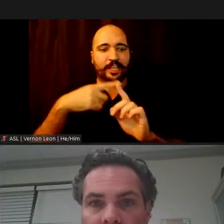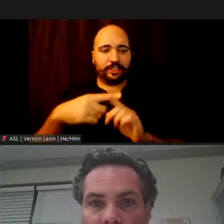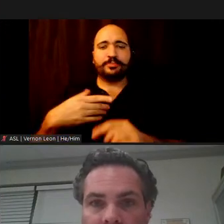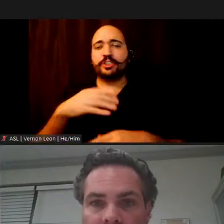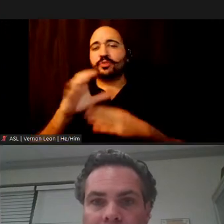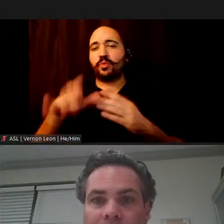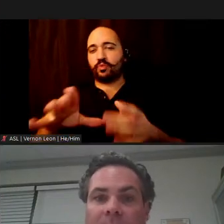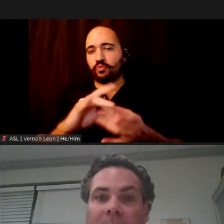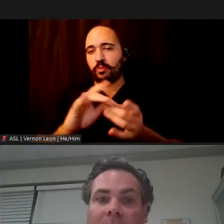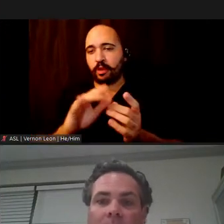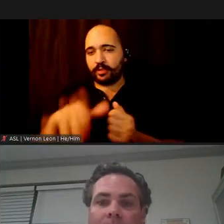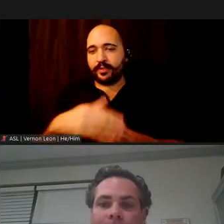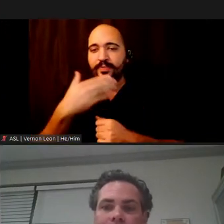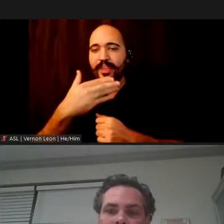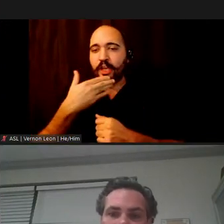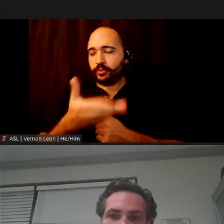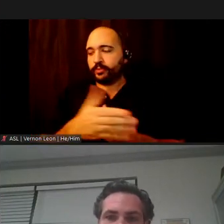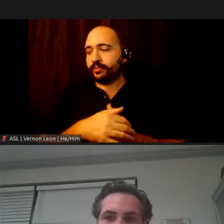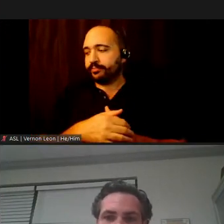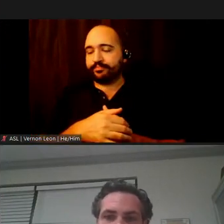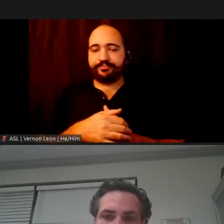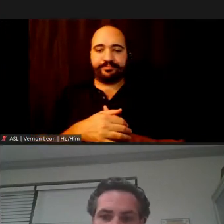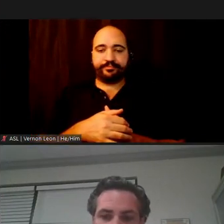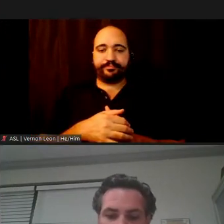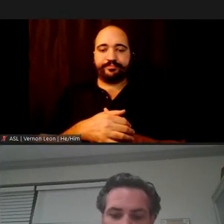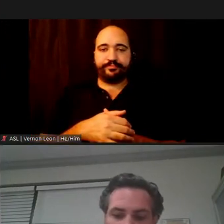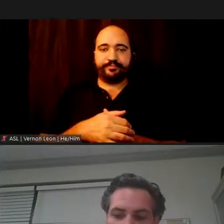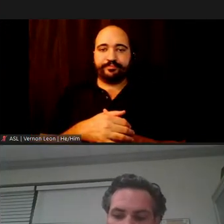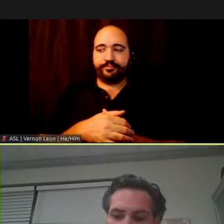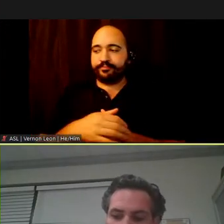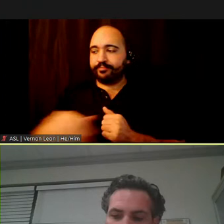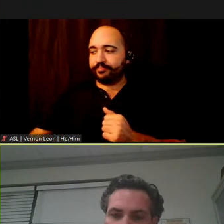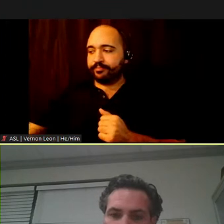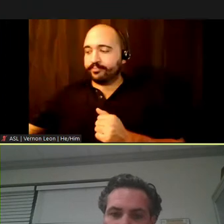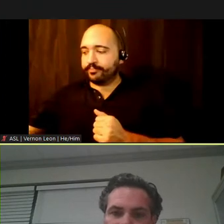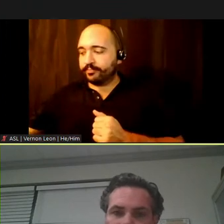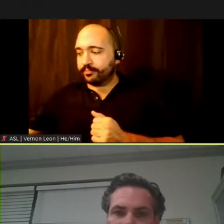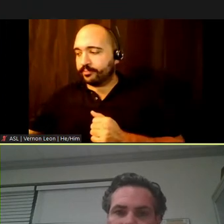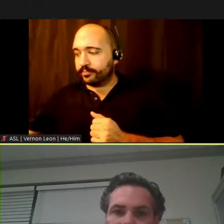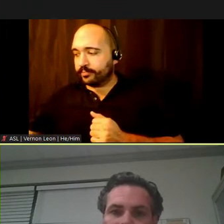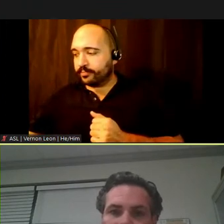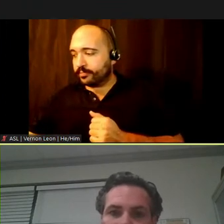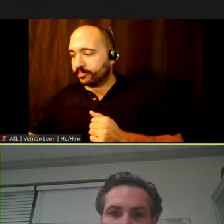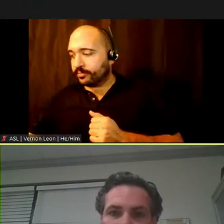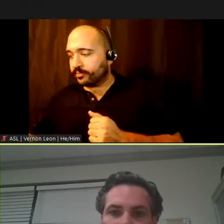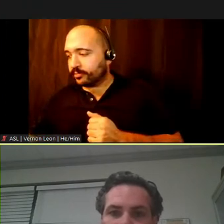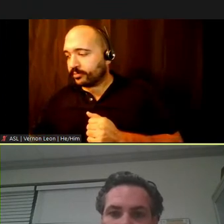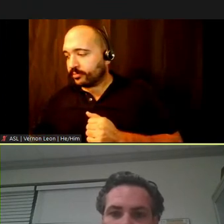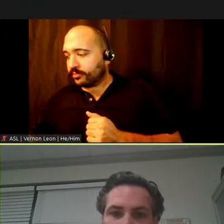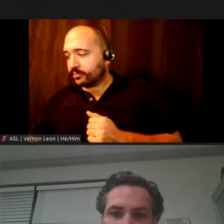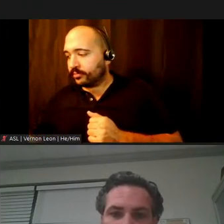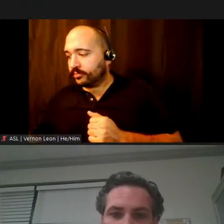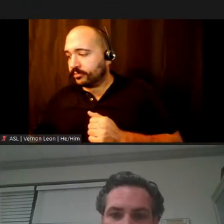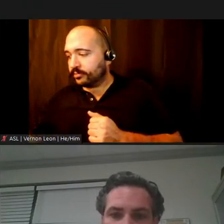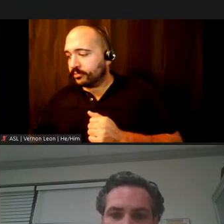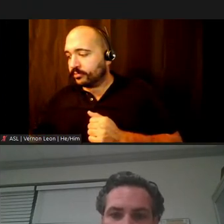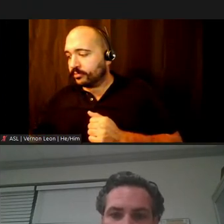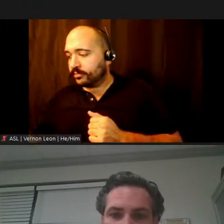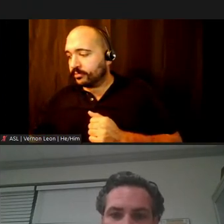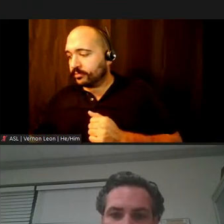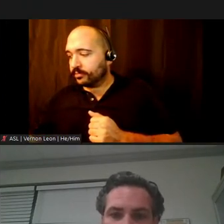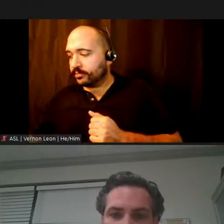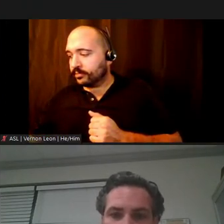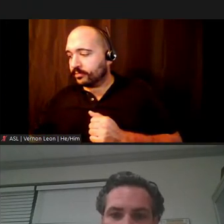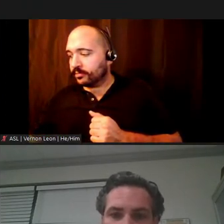conclude your remarks. Thank you. Thank you. Our next two speakers are Arvind